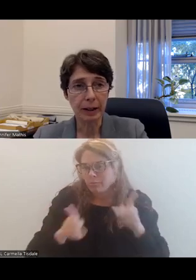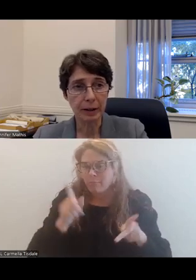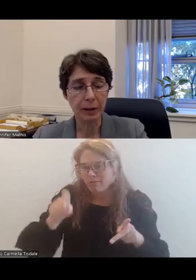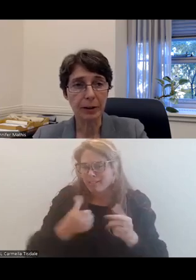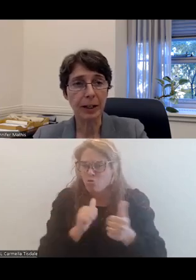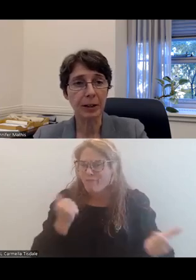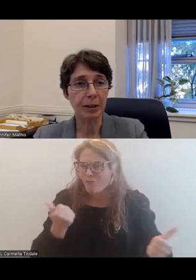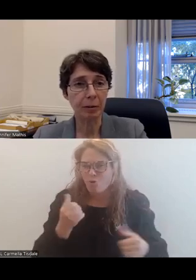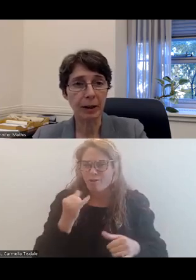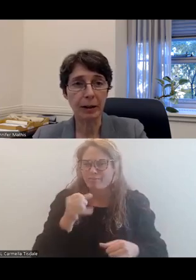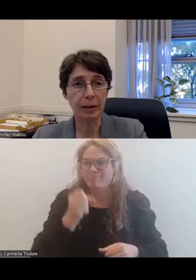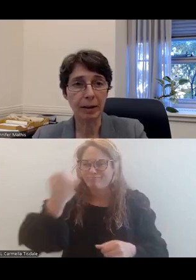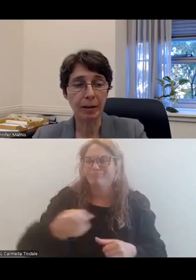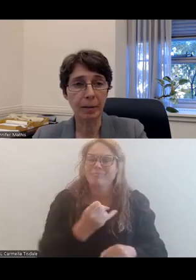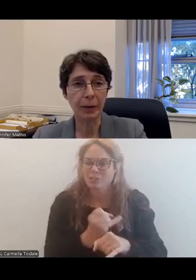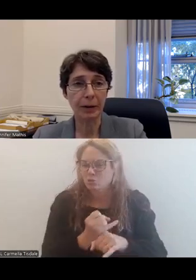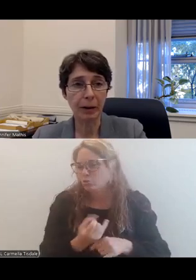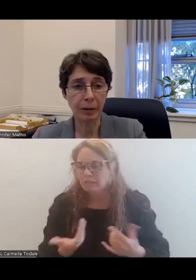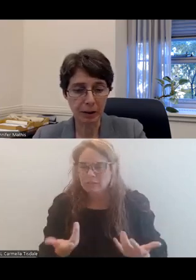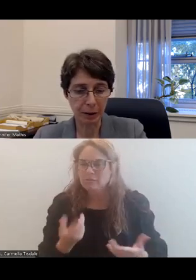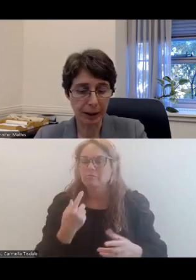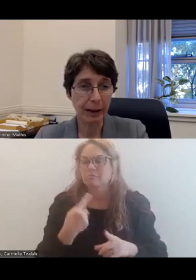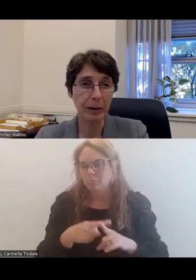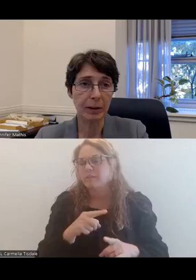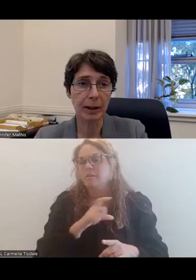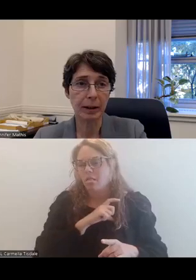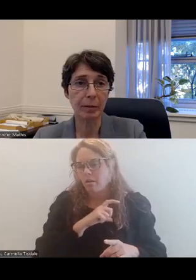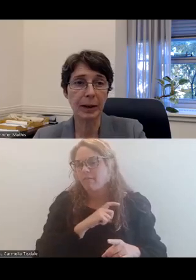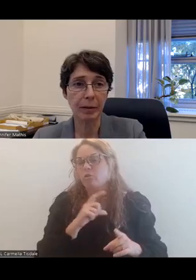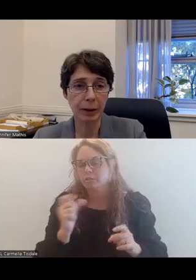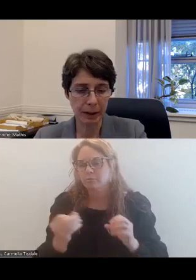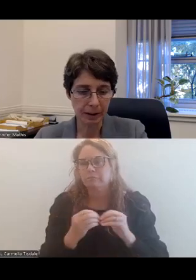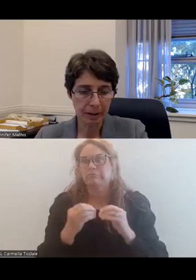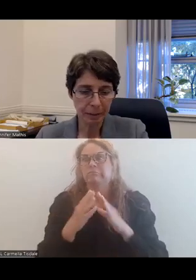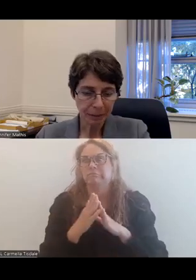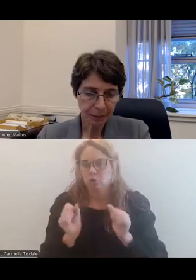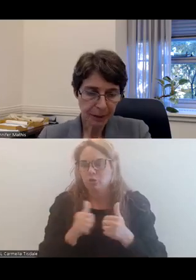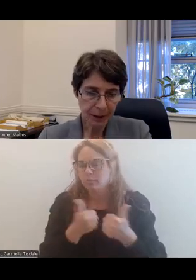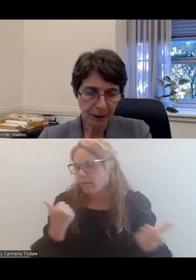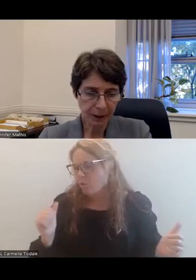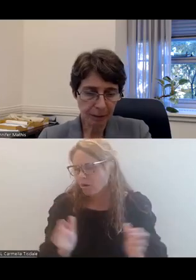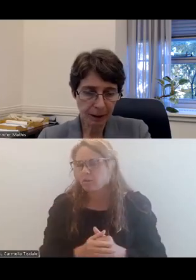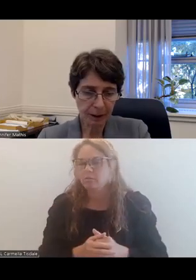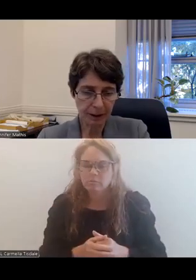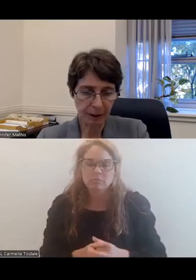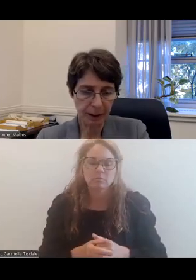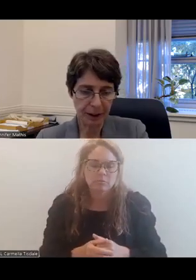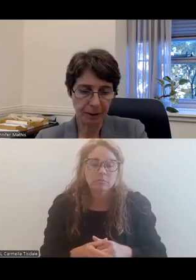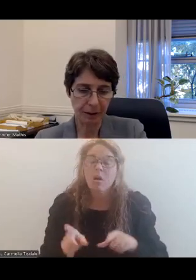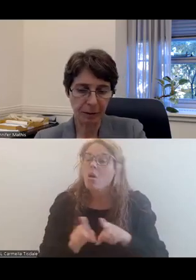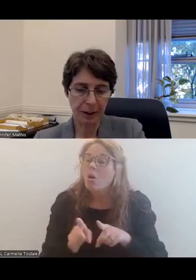avoid institutionalization, as well as law enforcement encounters that can be avoided. So we